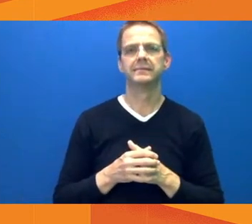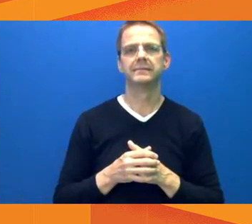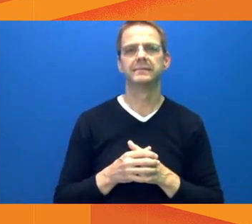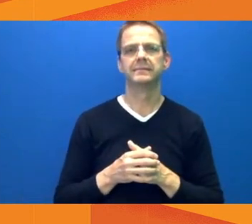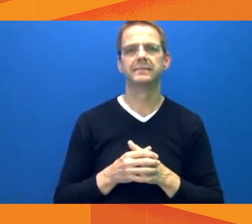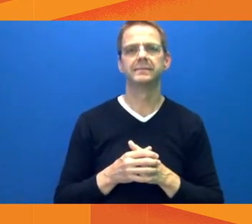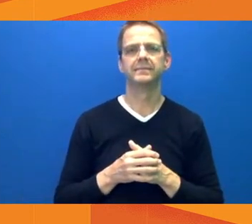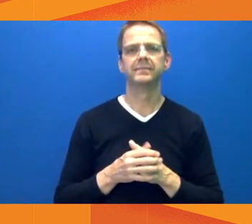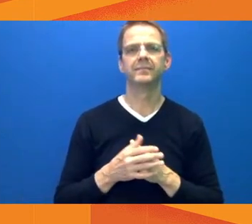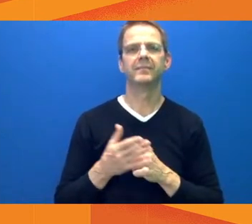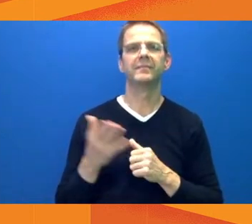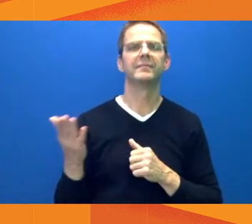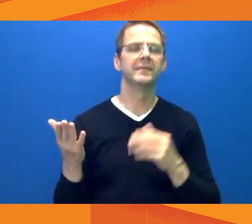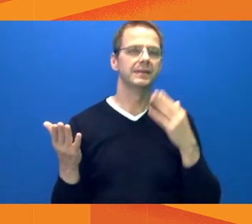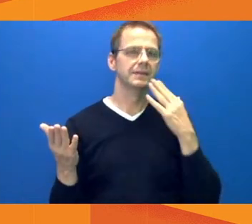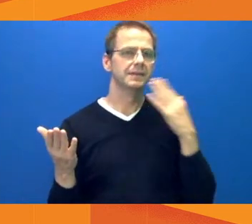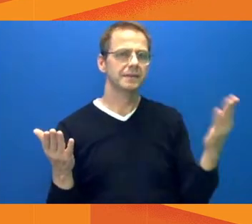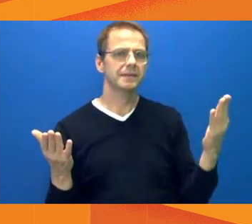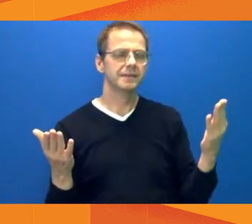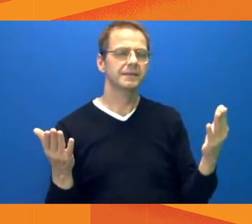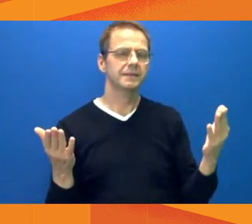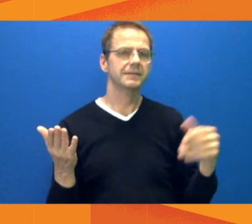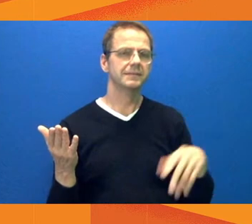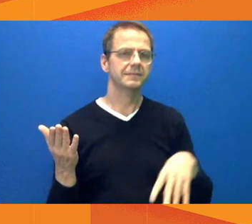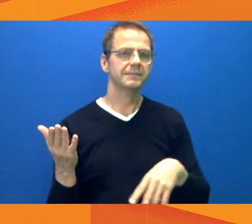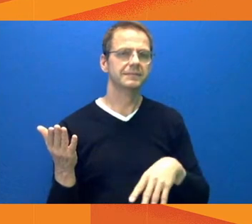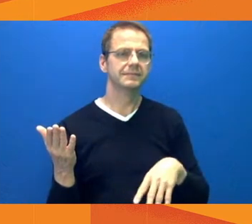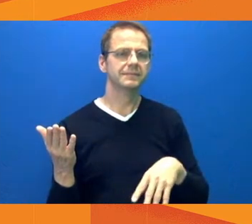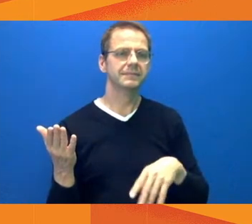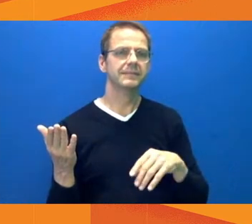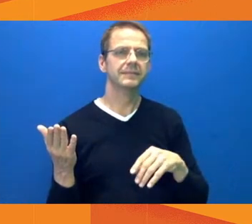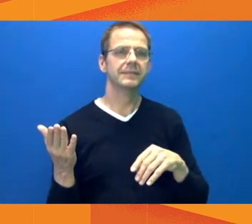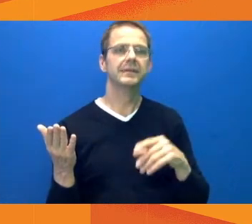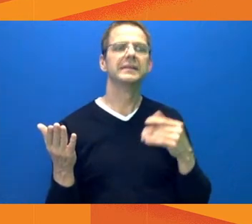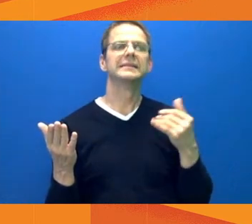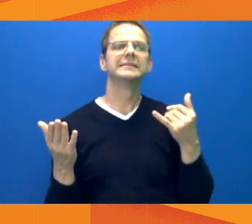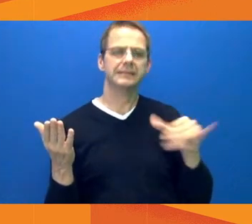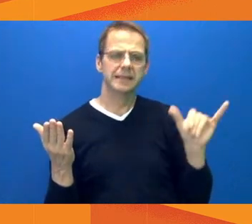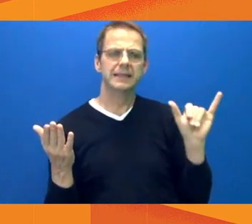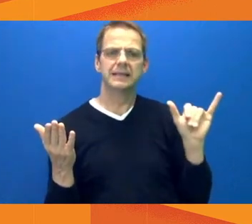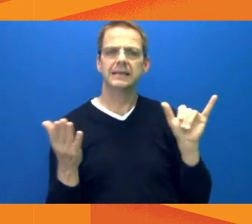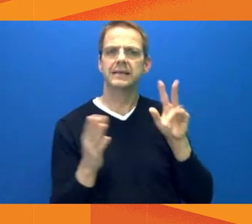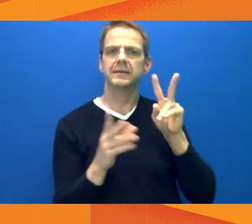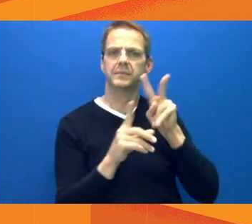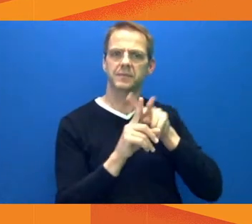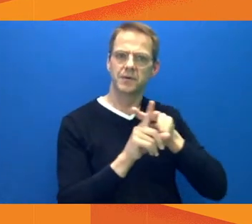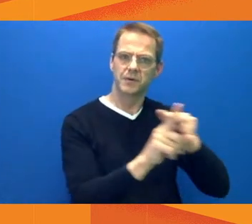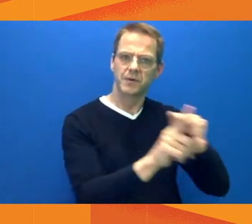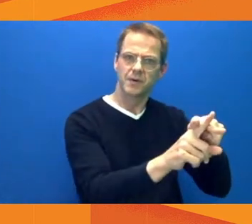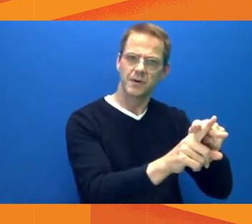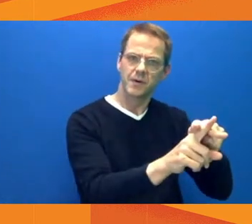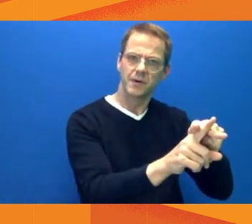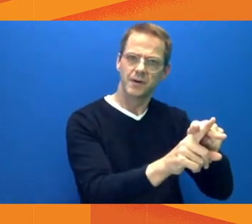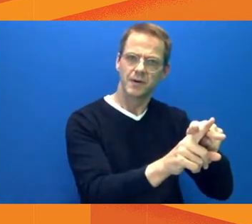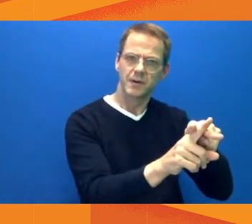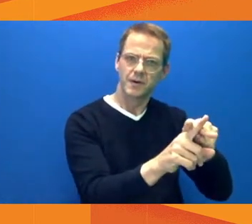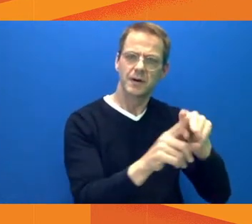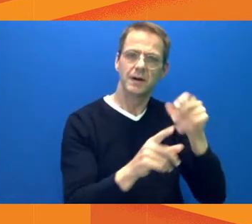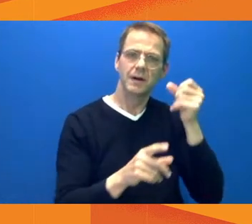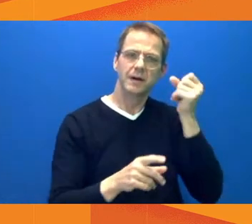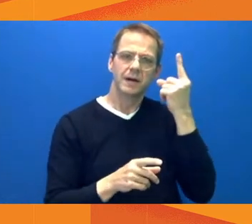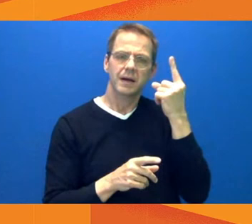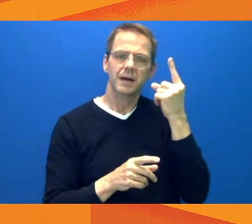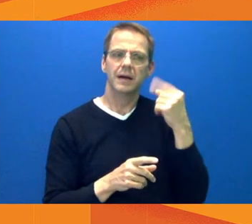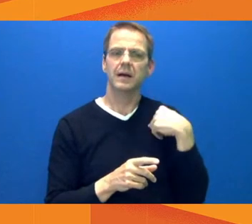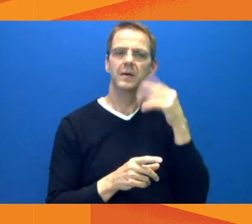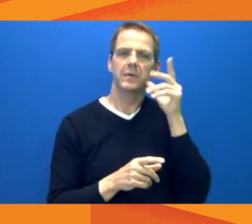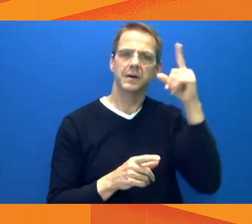making bookings where we can. We anticipate that we will be closing the facility for a few days, maybe a couple of weeks.